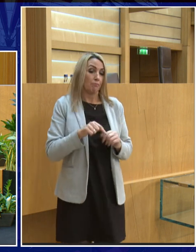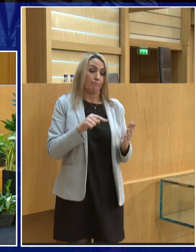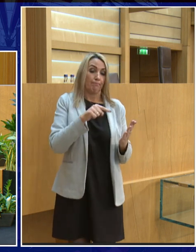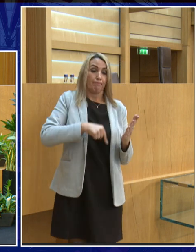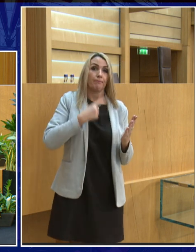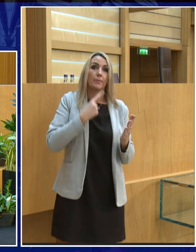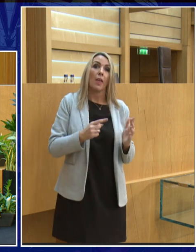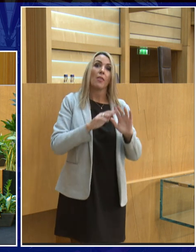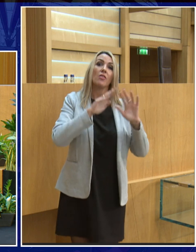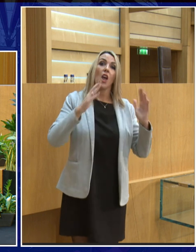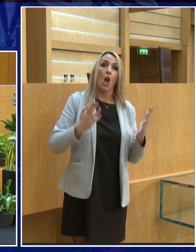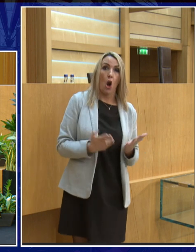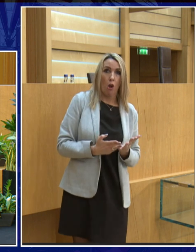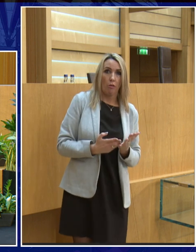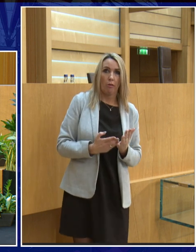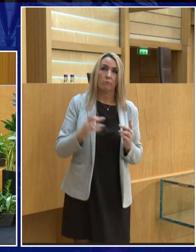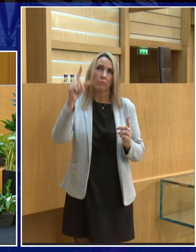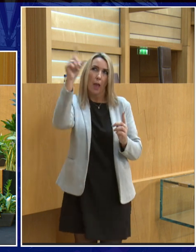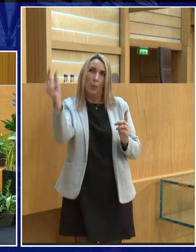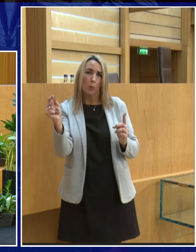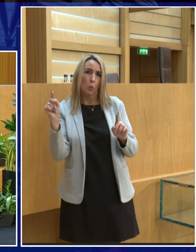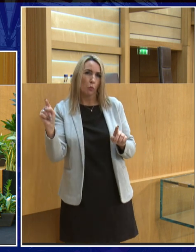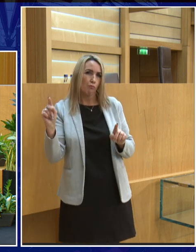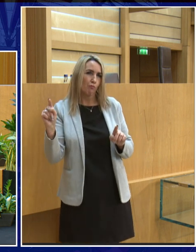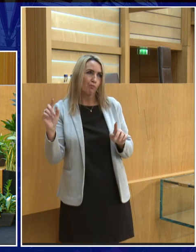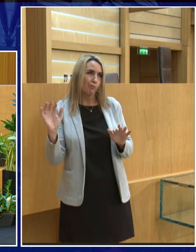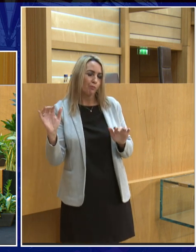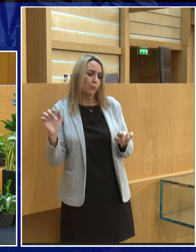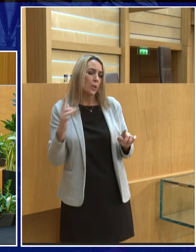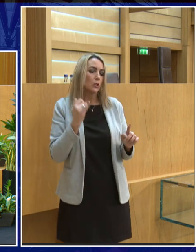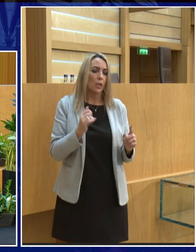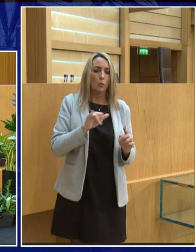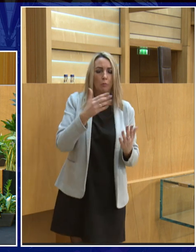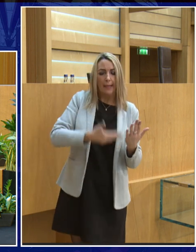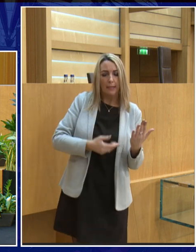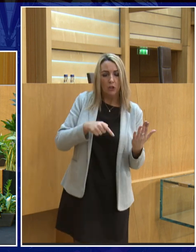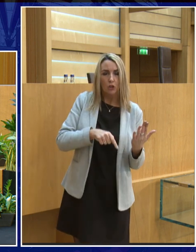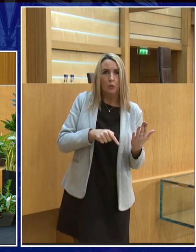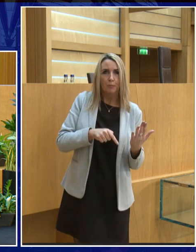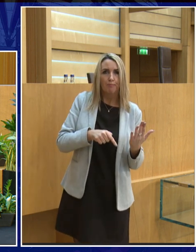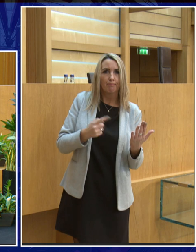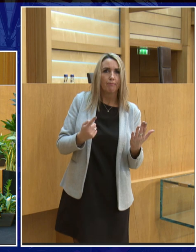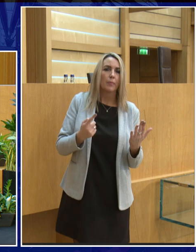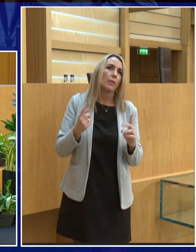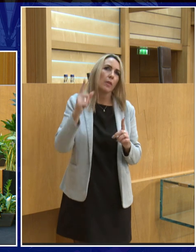the earth sorry the moon where is it sorry next page because the moon is sort of